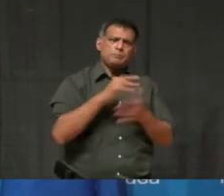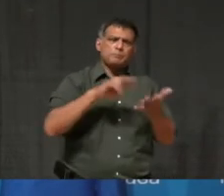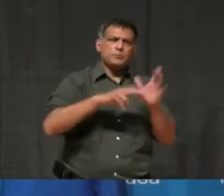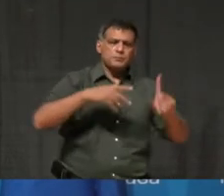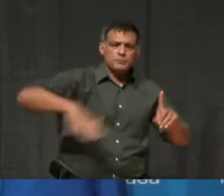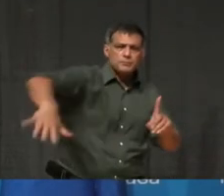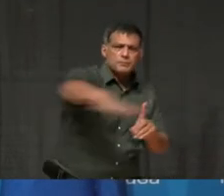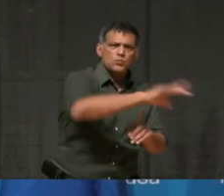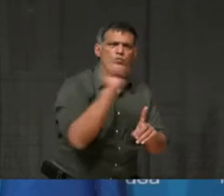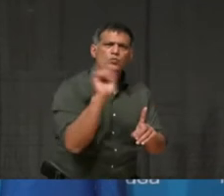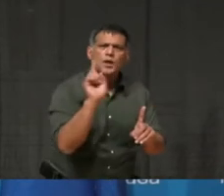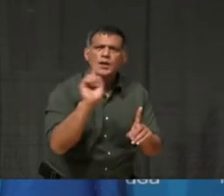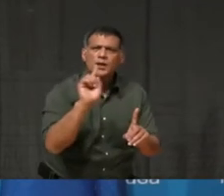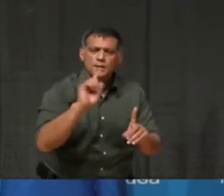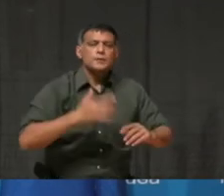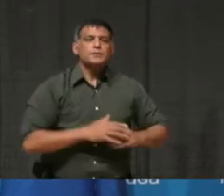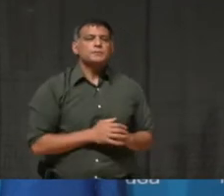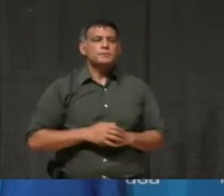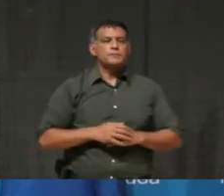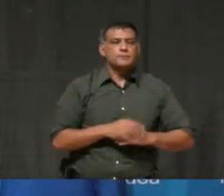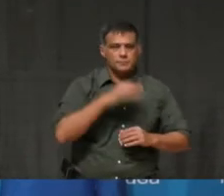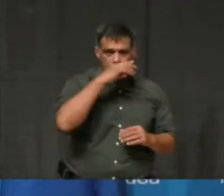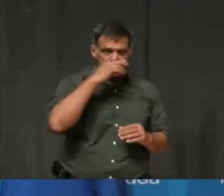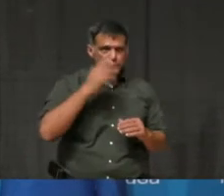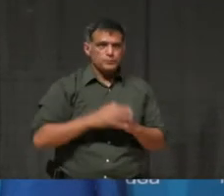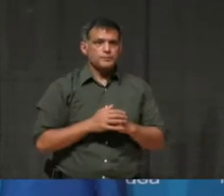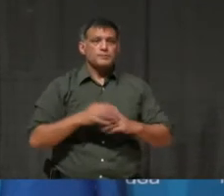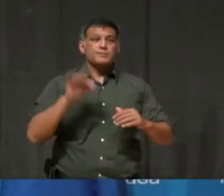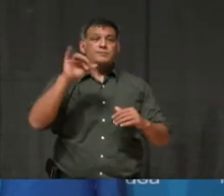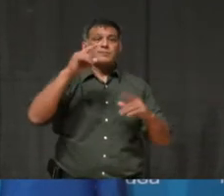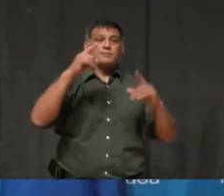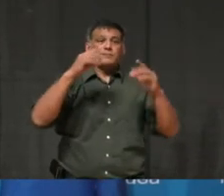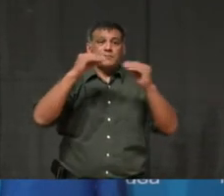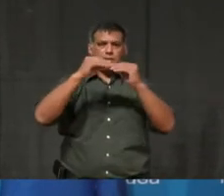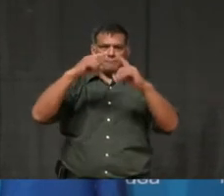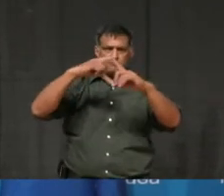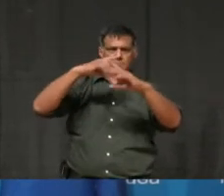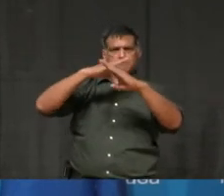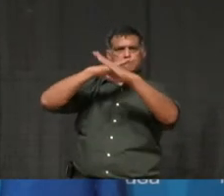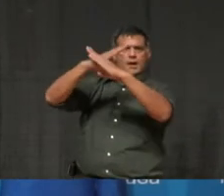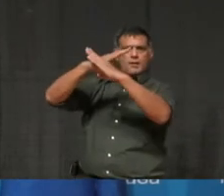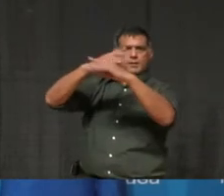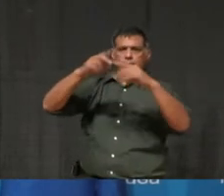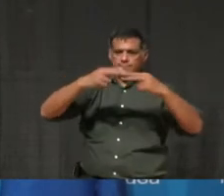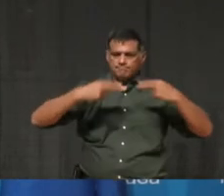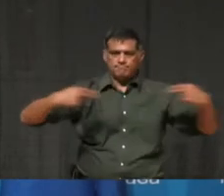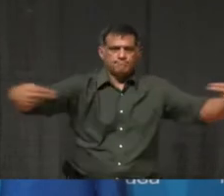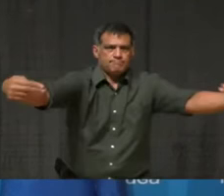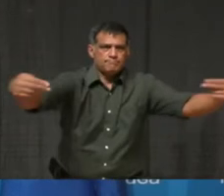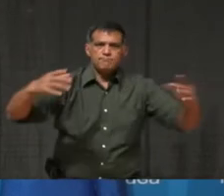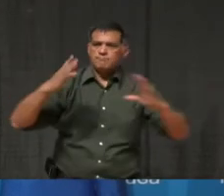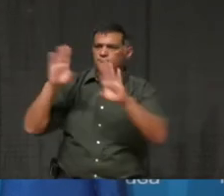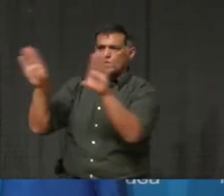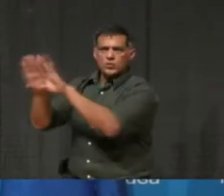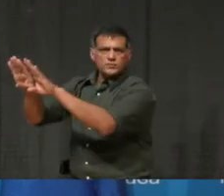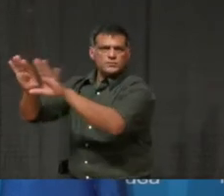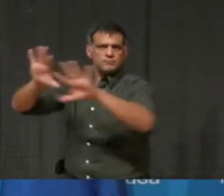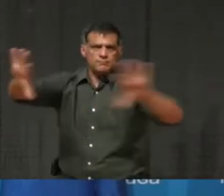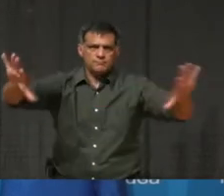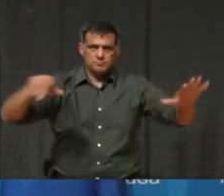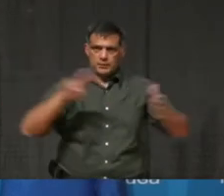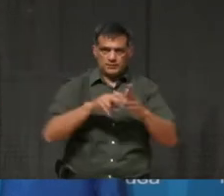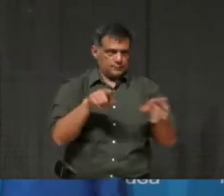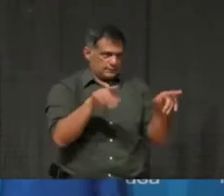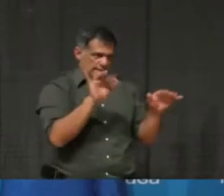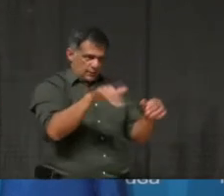to block off those aisles, whether they tape them off or block them off, because it's fundamentally unfair that they have the ability to sell those items, sell that merchandise,